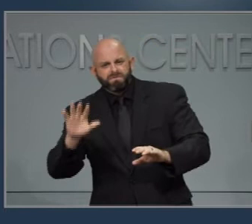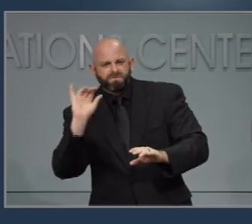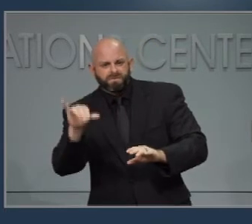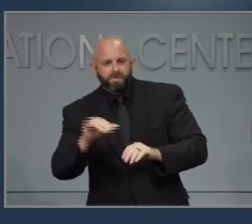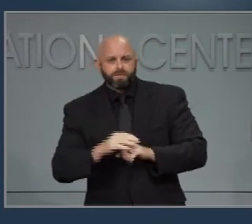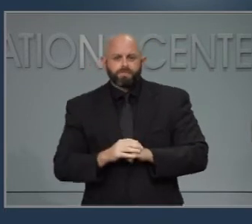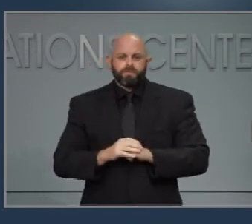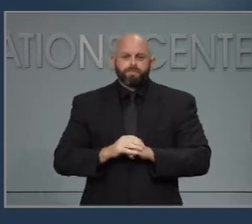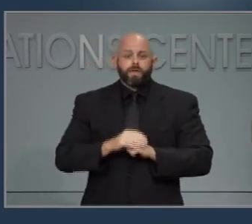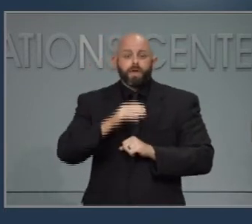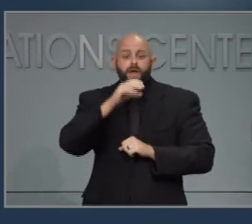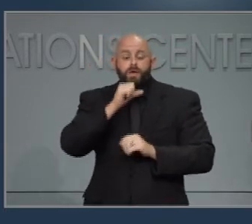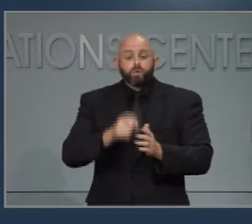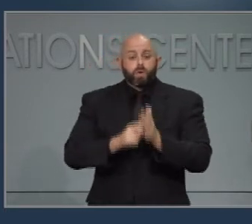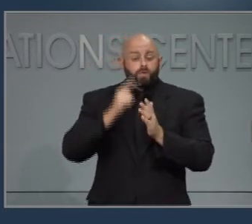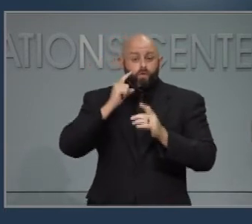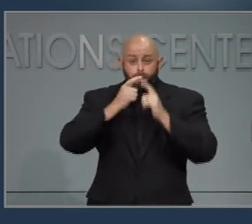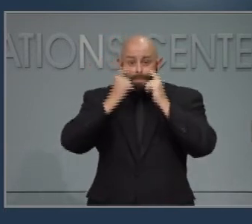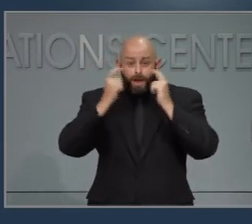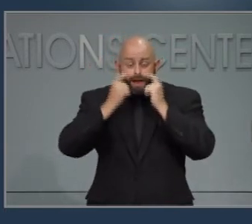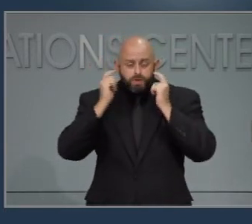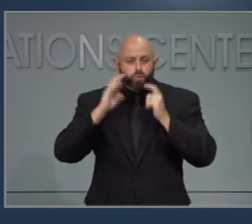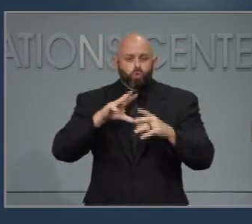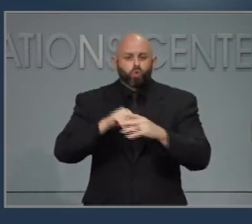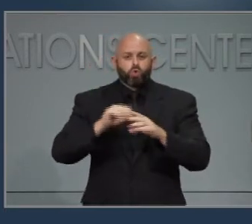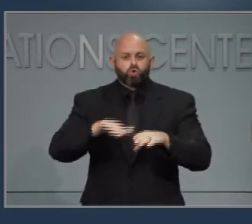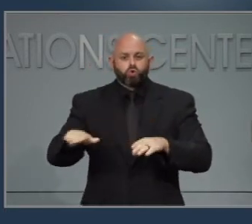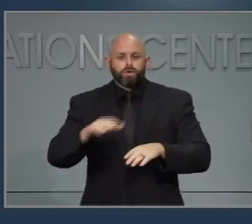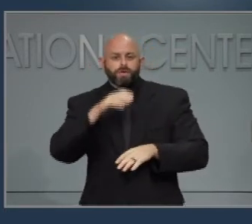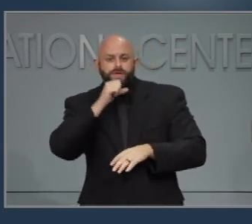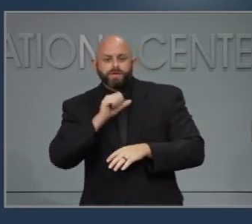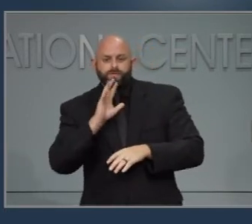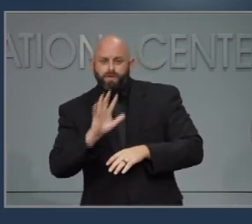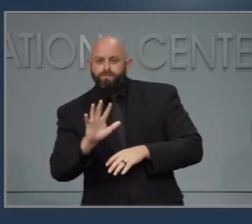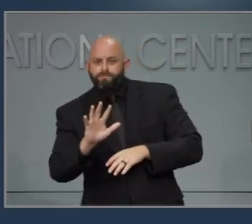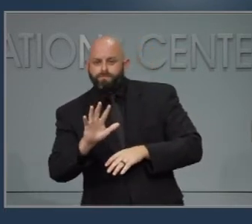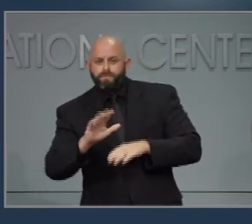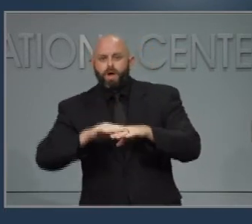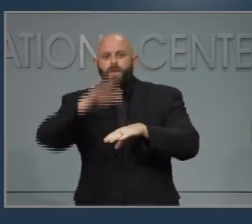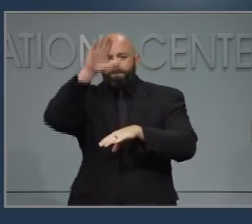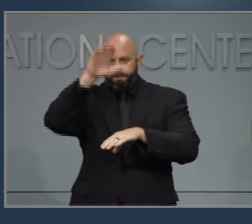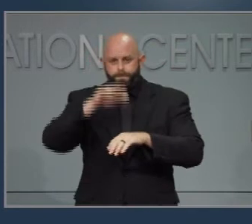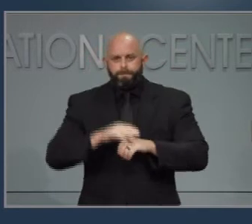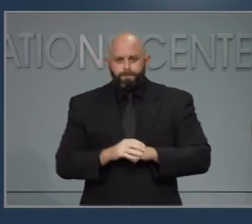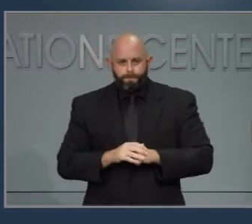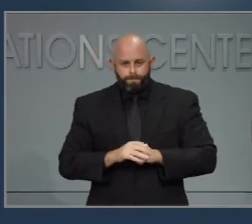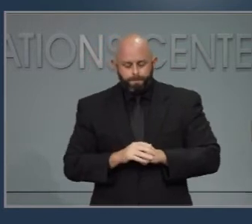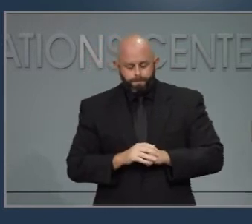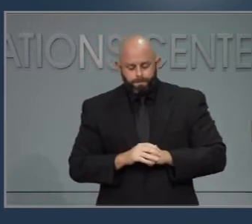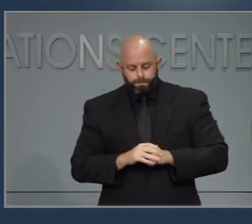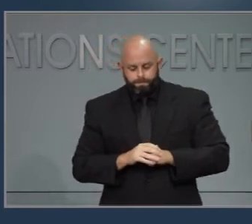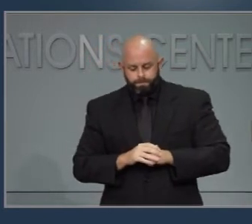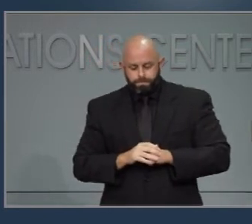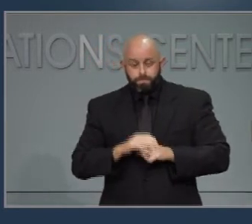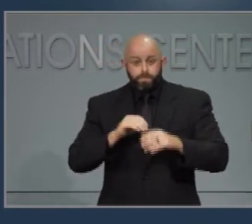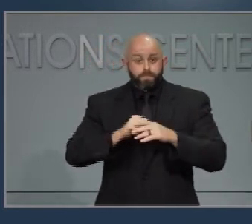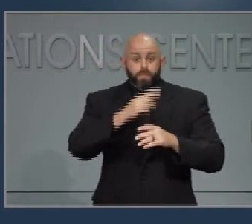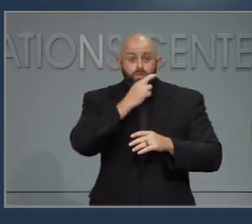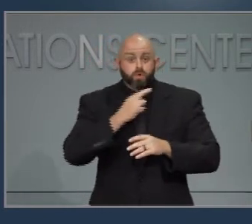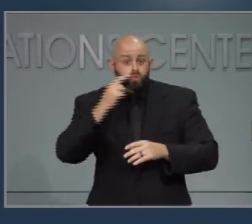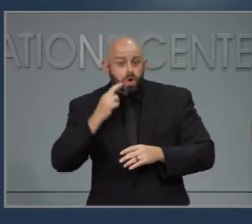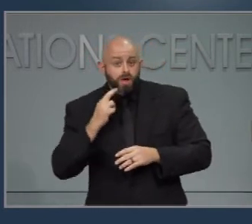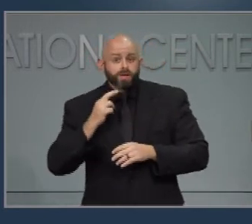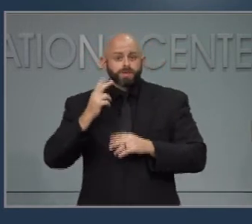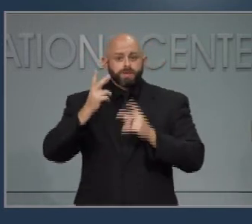will include children down to age 5. Capacity limits at restaurants and personal care